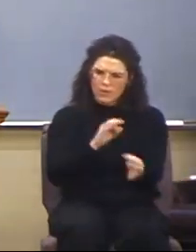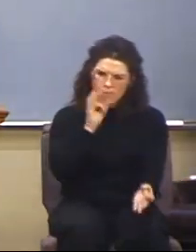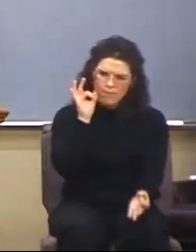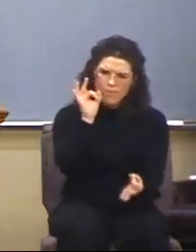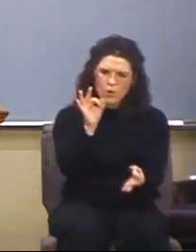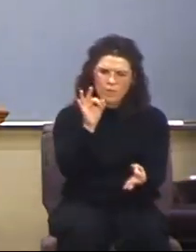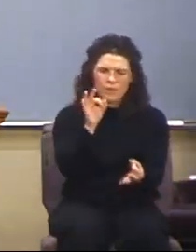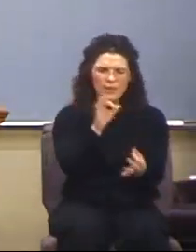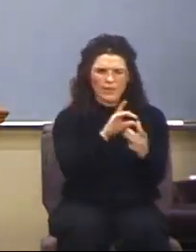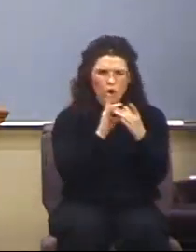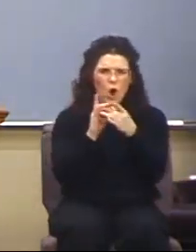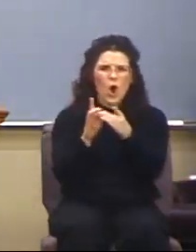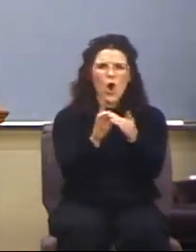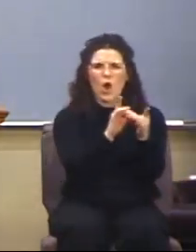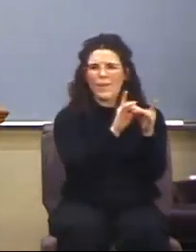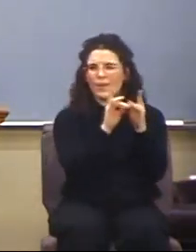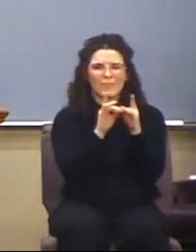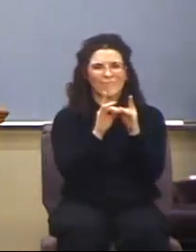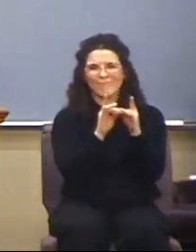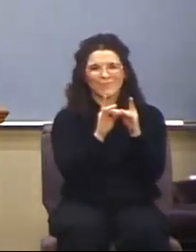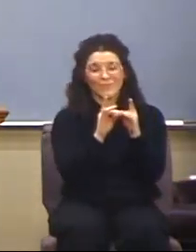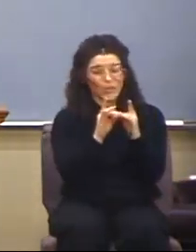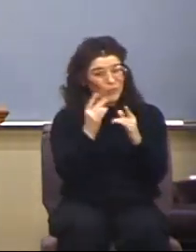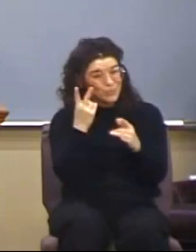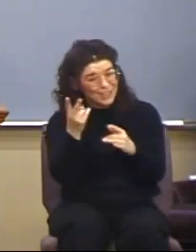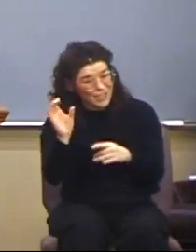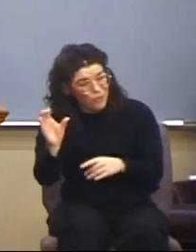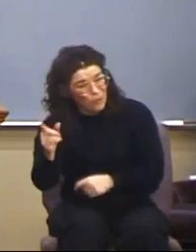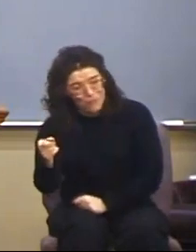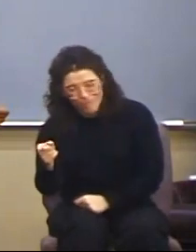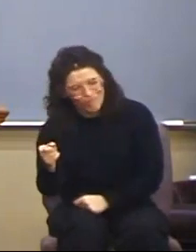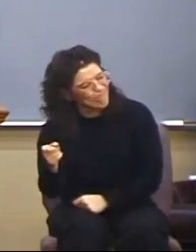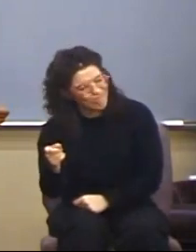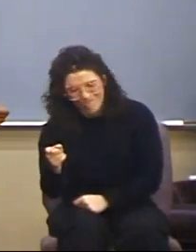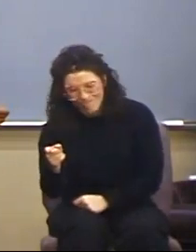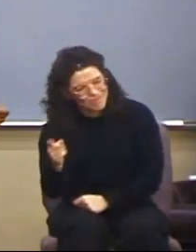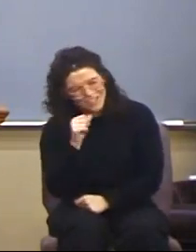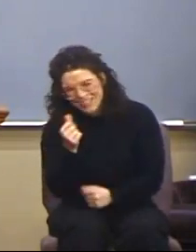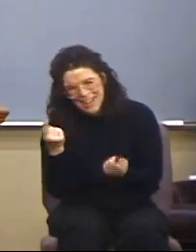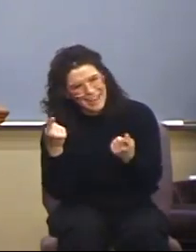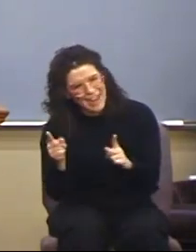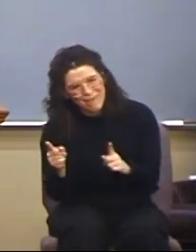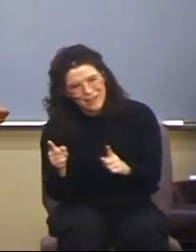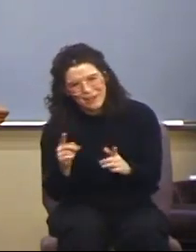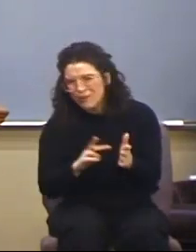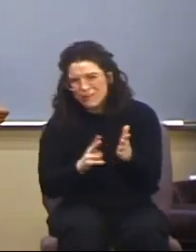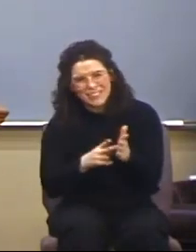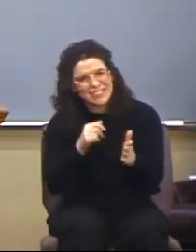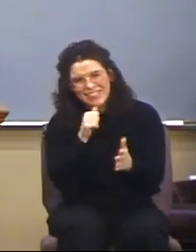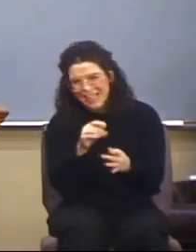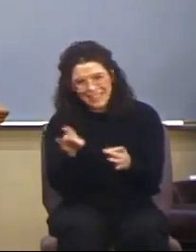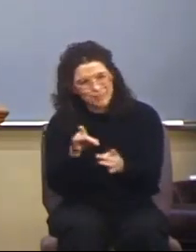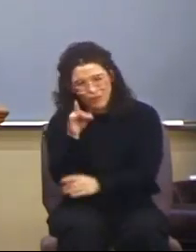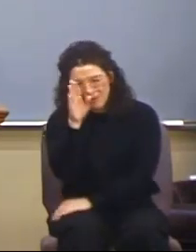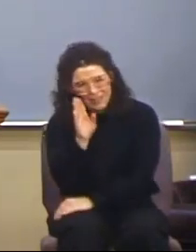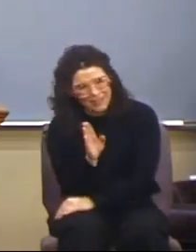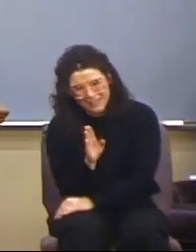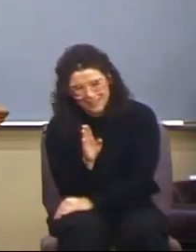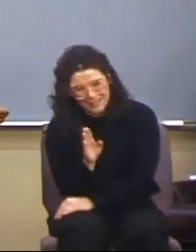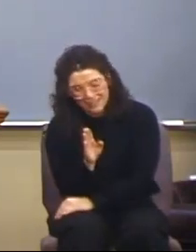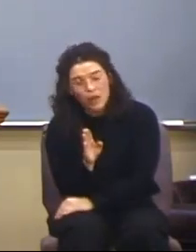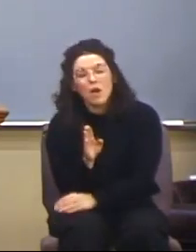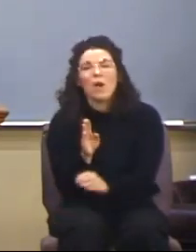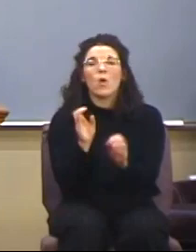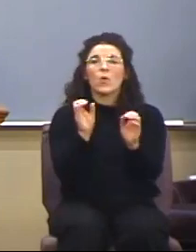synchronized harmony. It isn't happening at Corinth. Paul is saying that isn't the Spirit of God. Okay. Well, we're going to